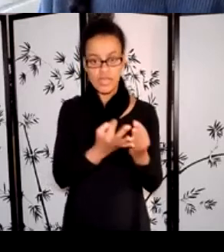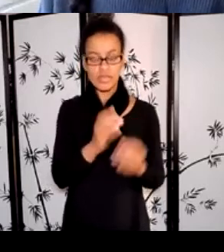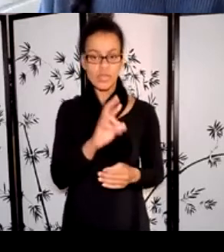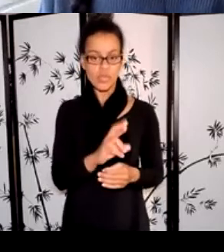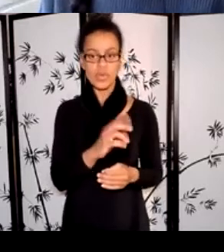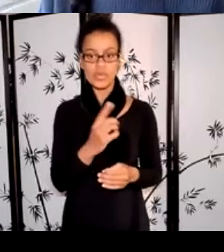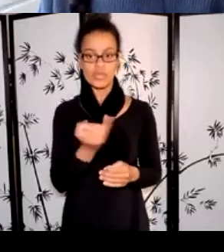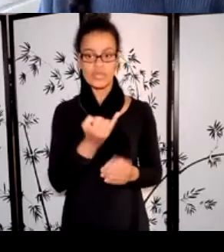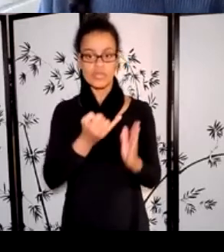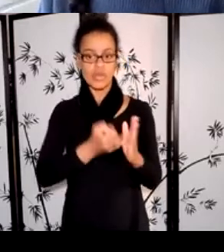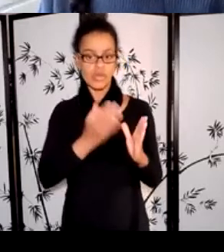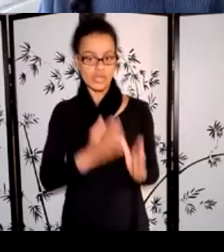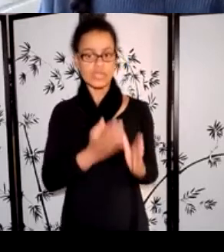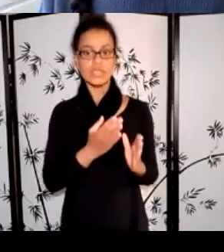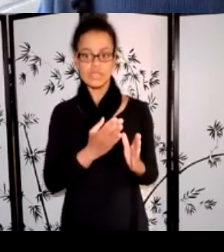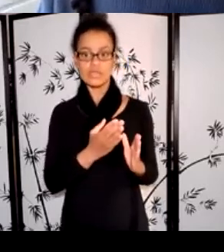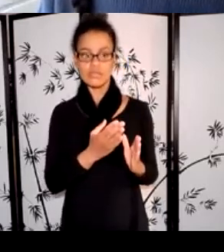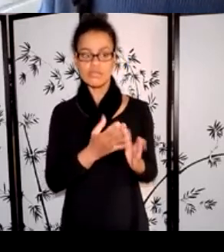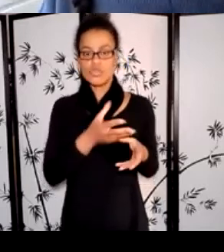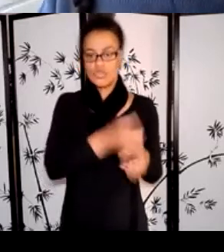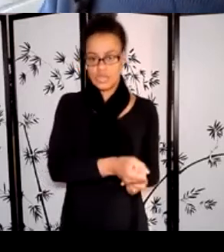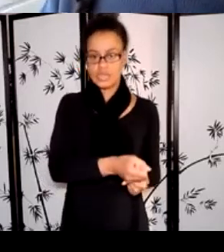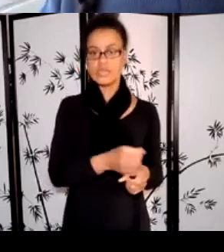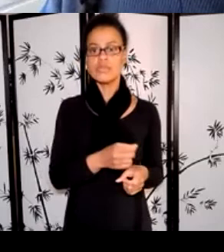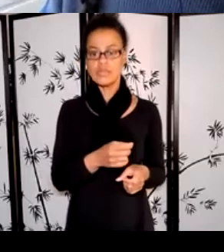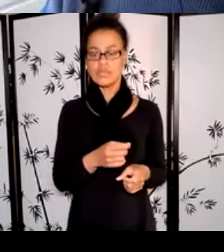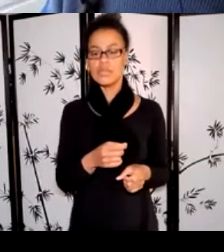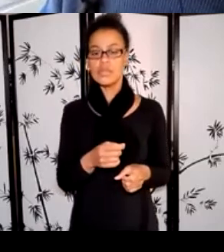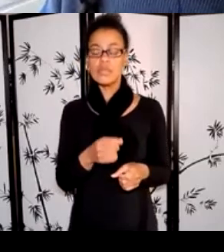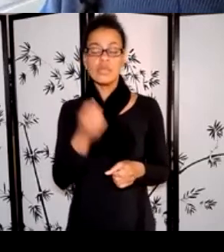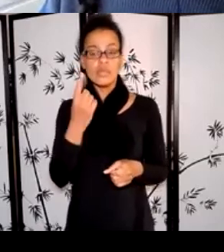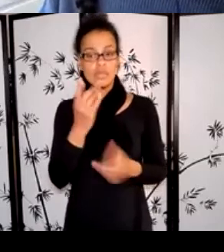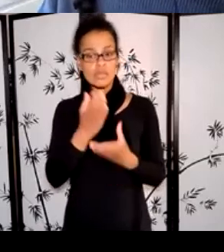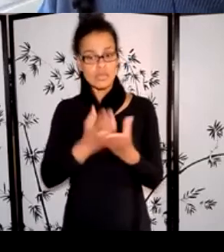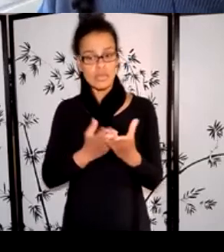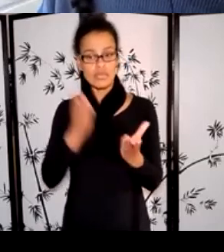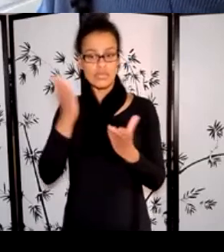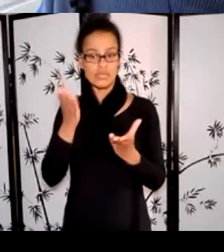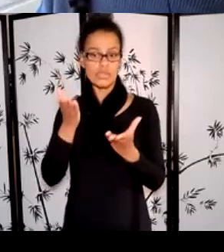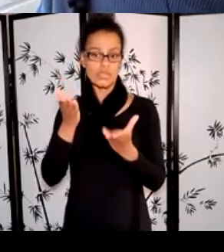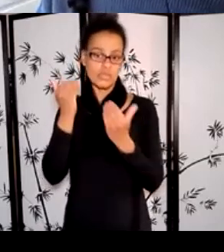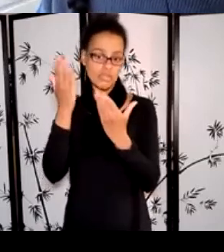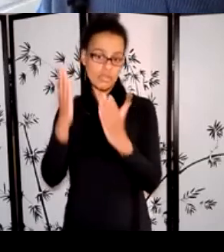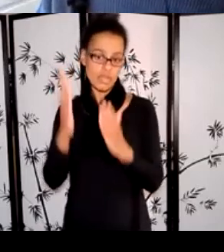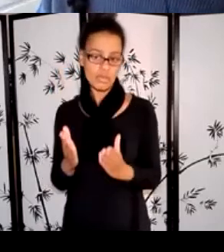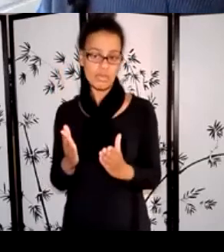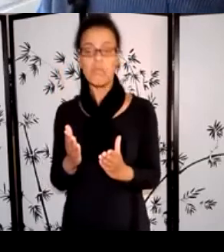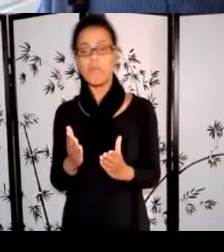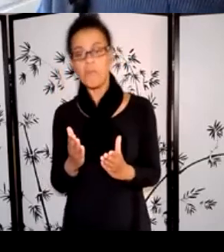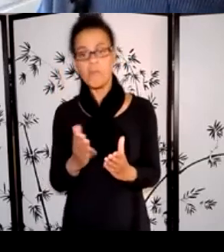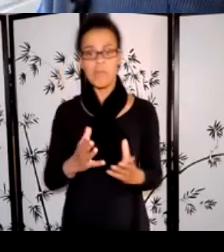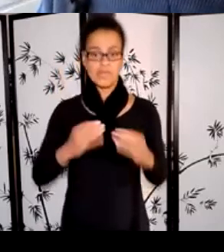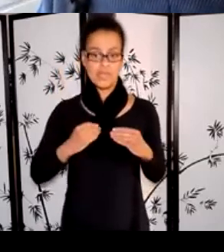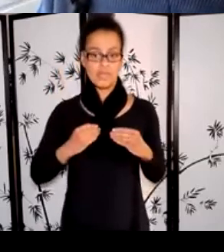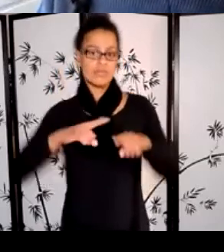We may be able to make recommendations for some service providers, depending on the service, but in most cases we look to the applicant to make